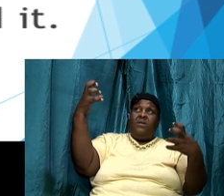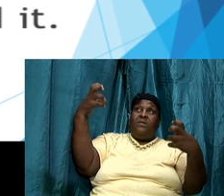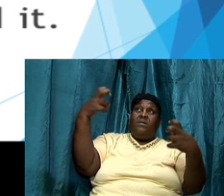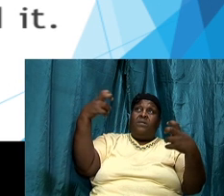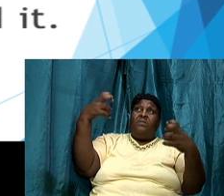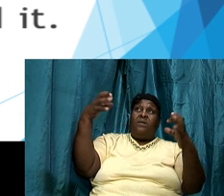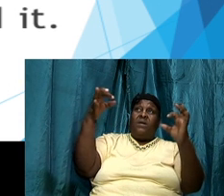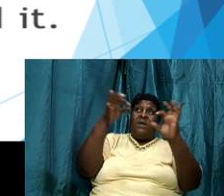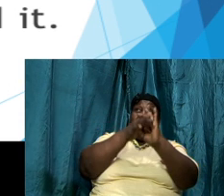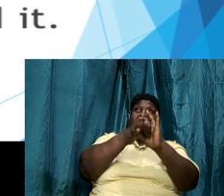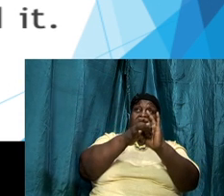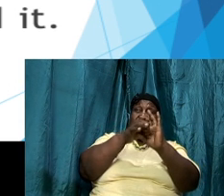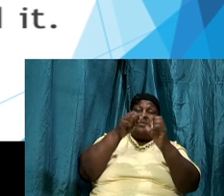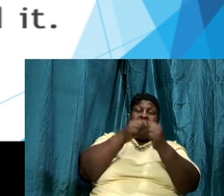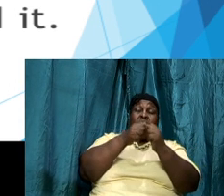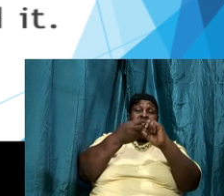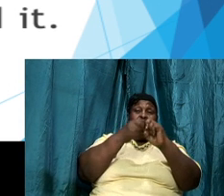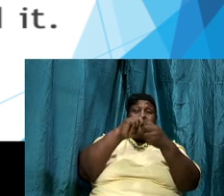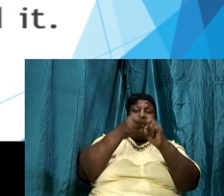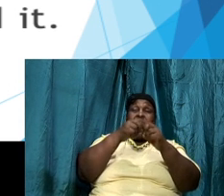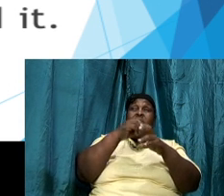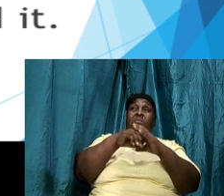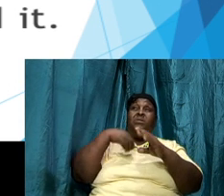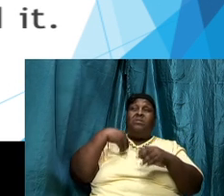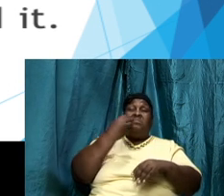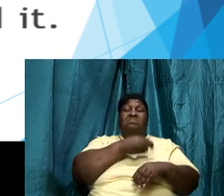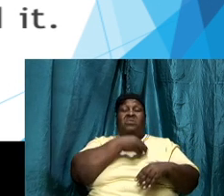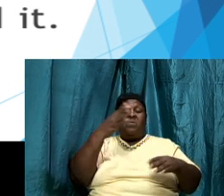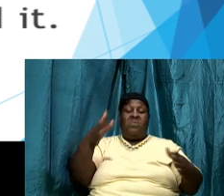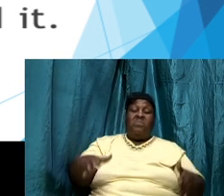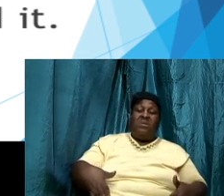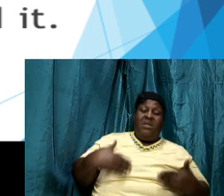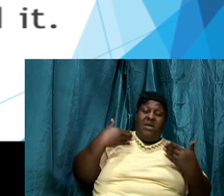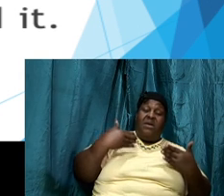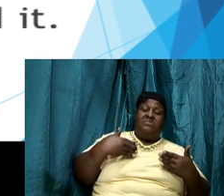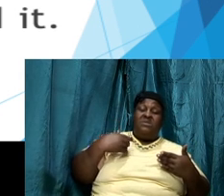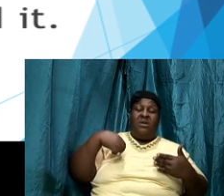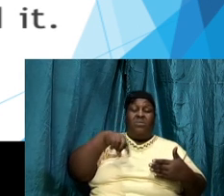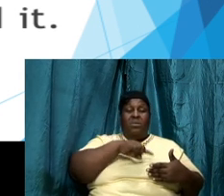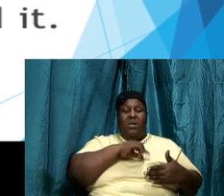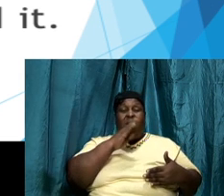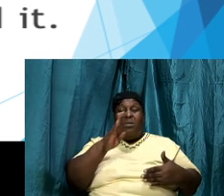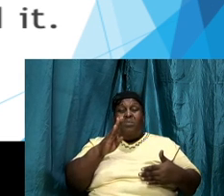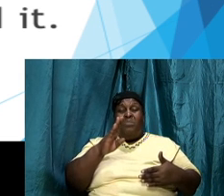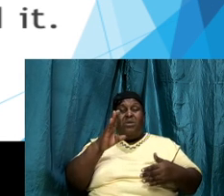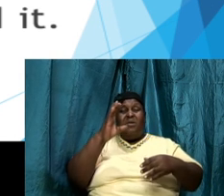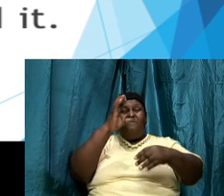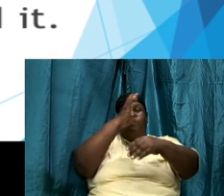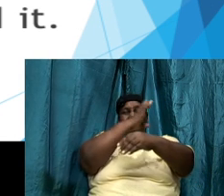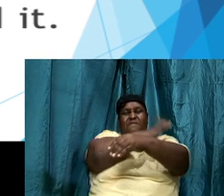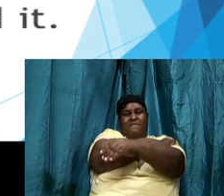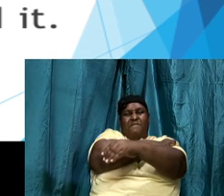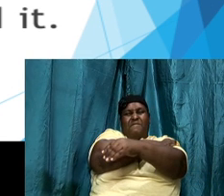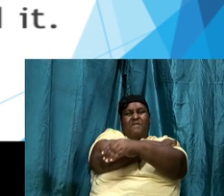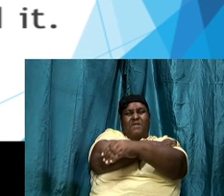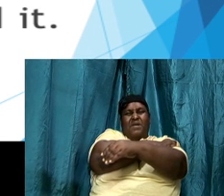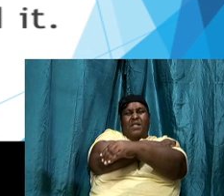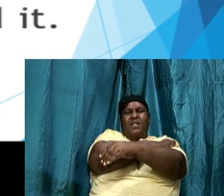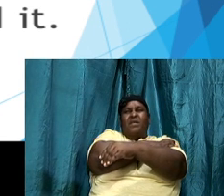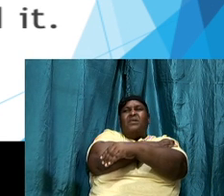with situations in our lives and we will be powerfully endowed